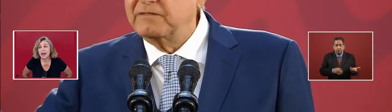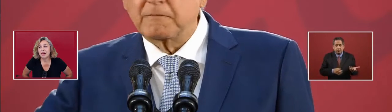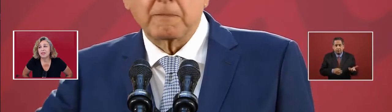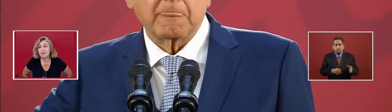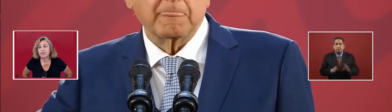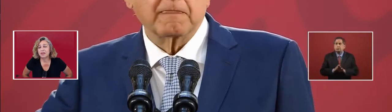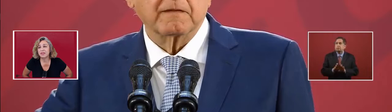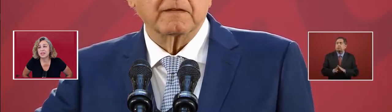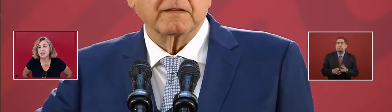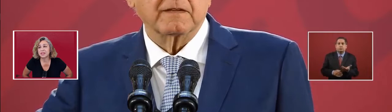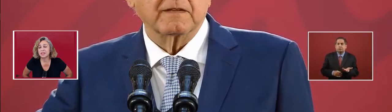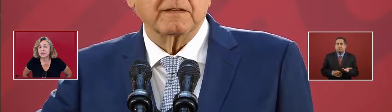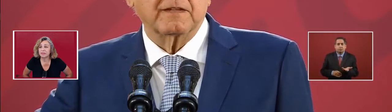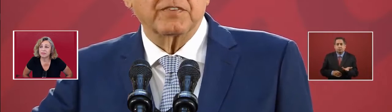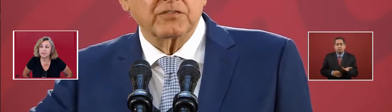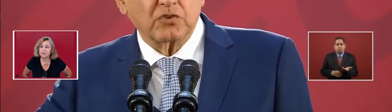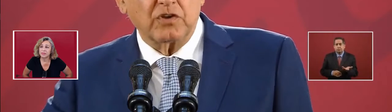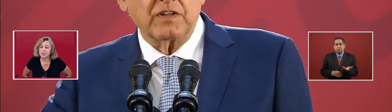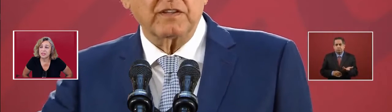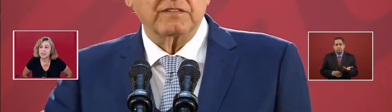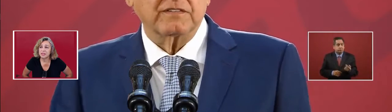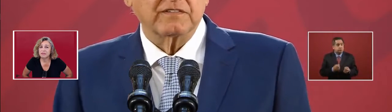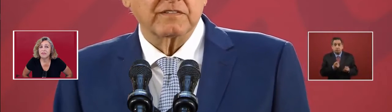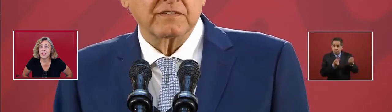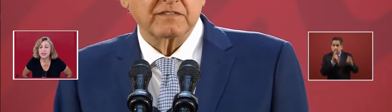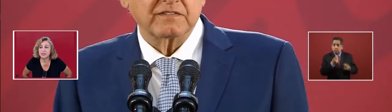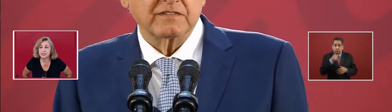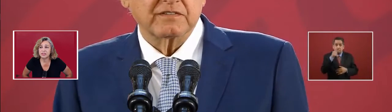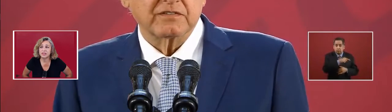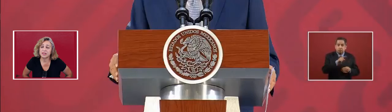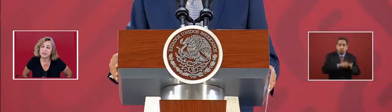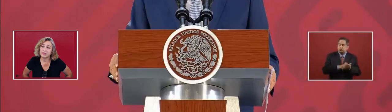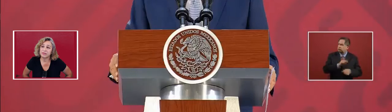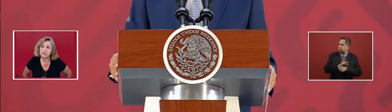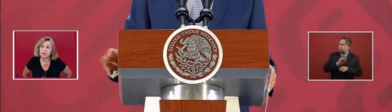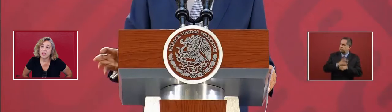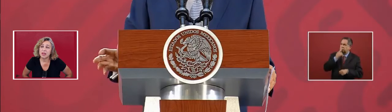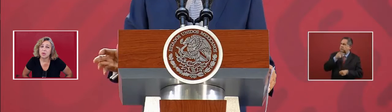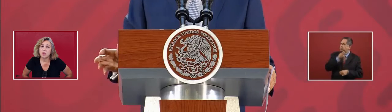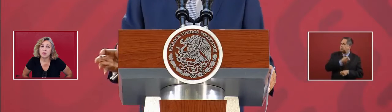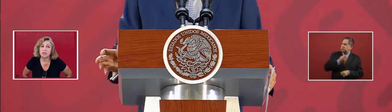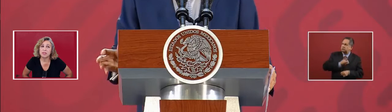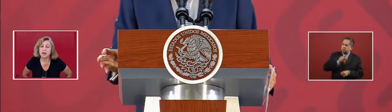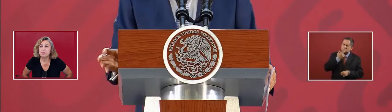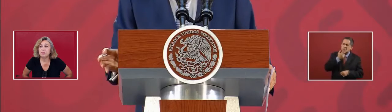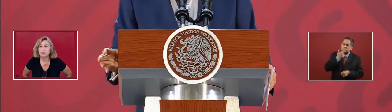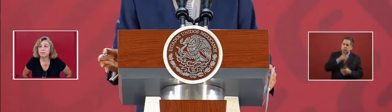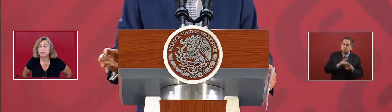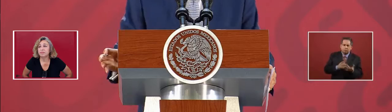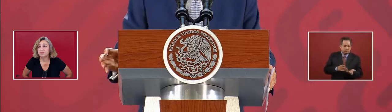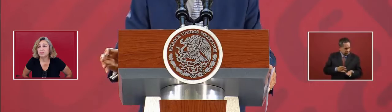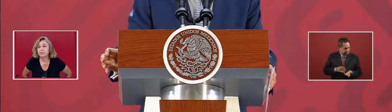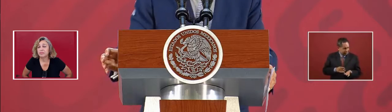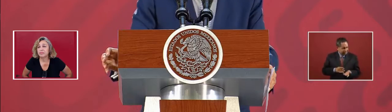how there is defenders, some